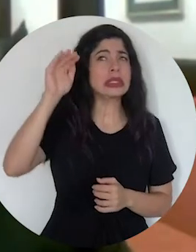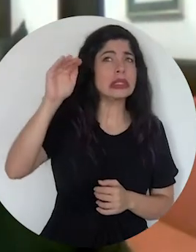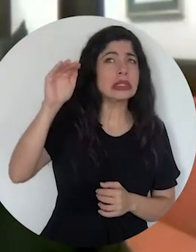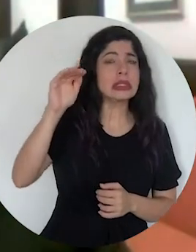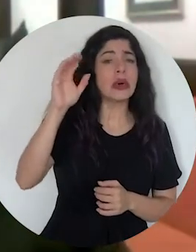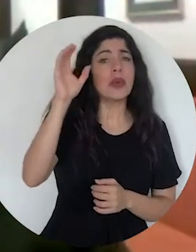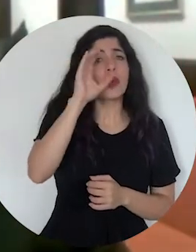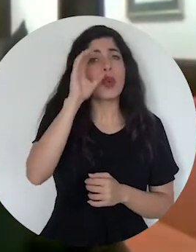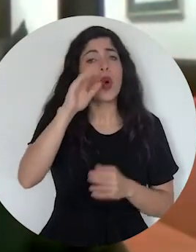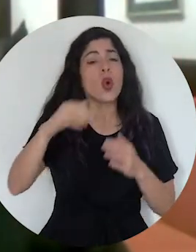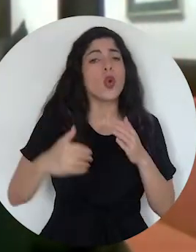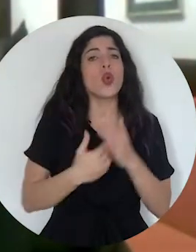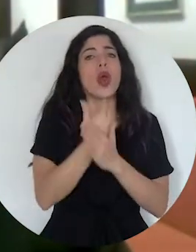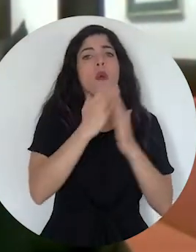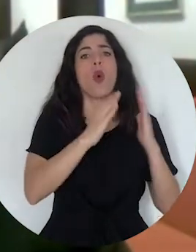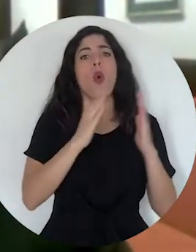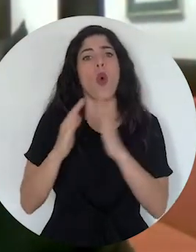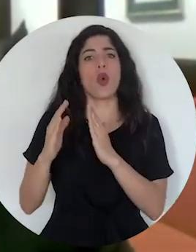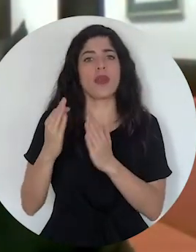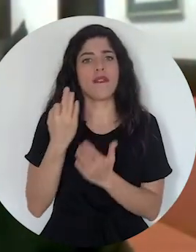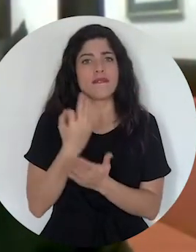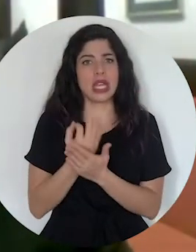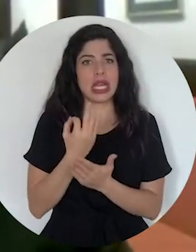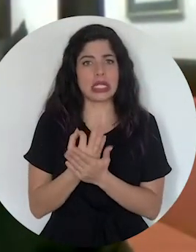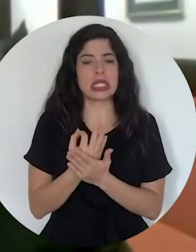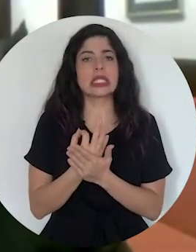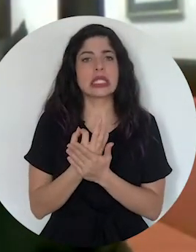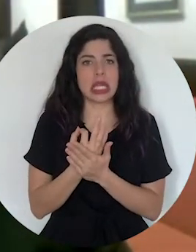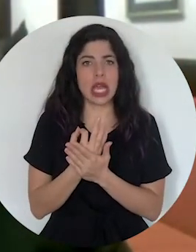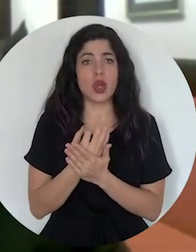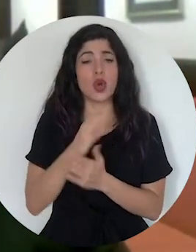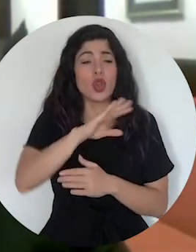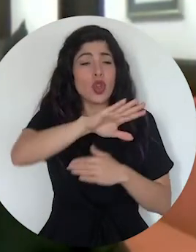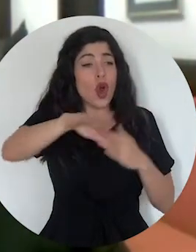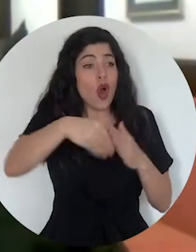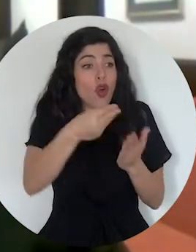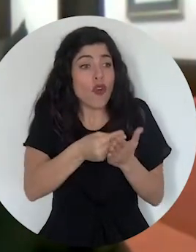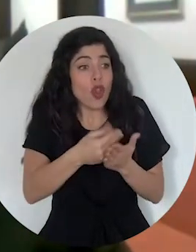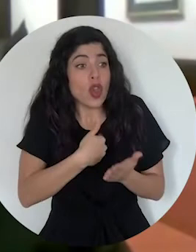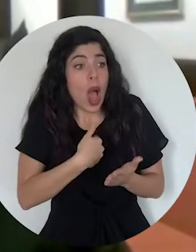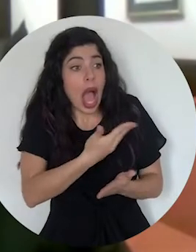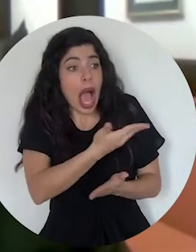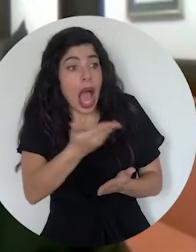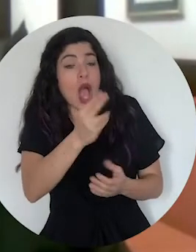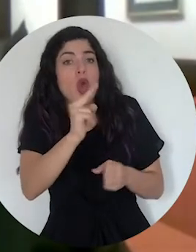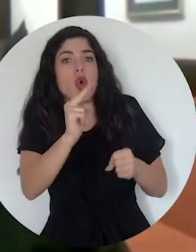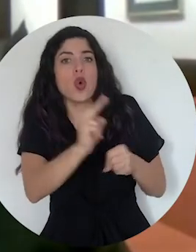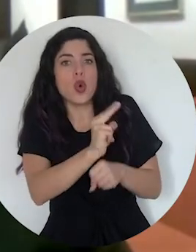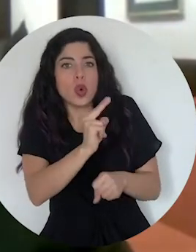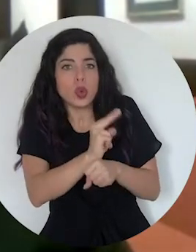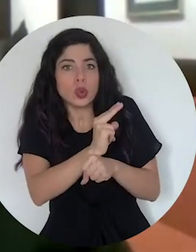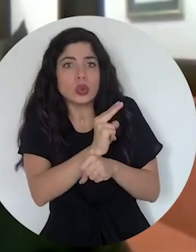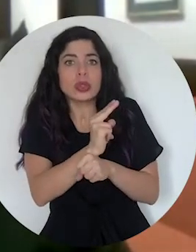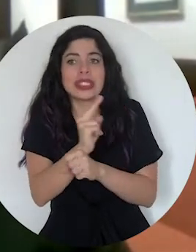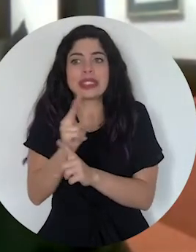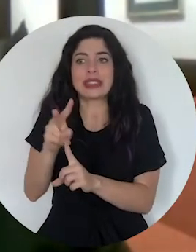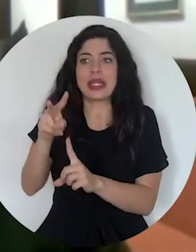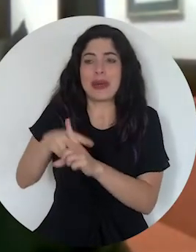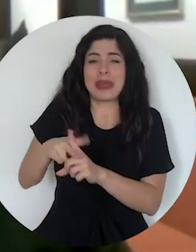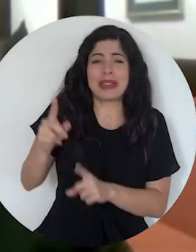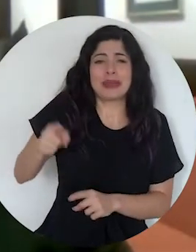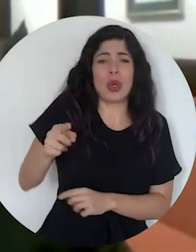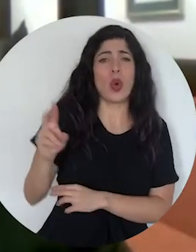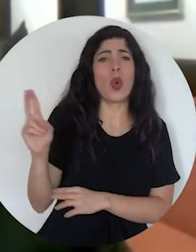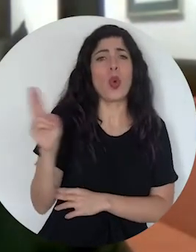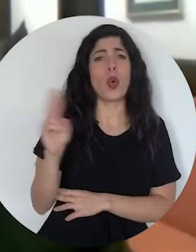for a new financial order, using all the resources available to implement the urgent